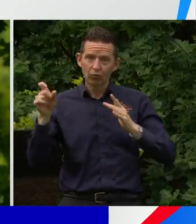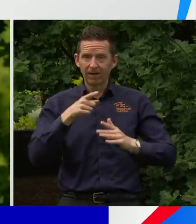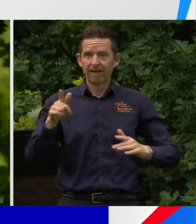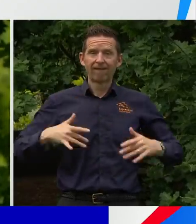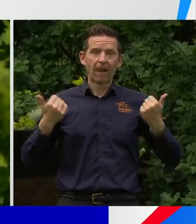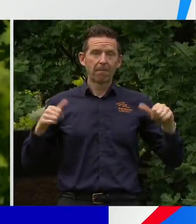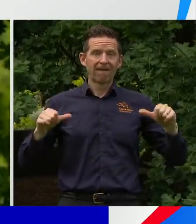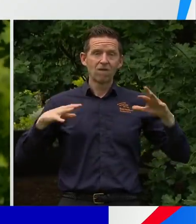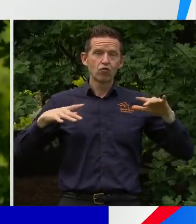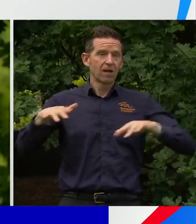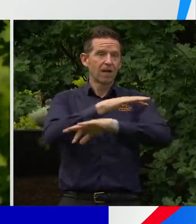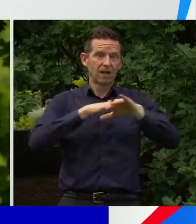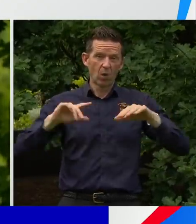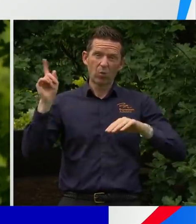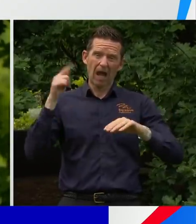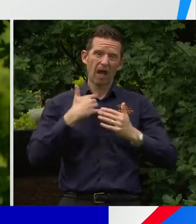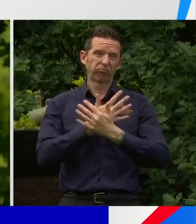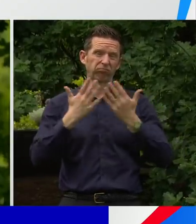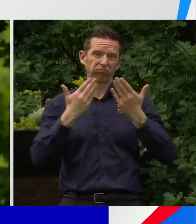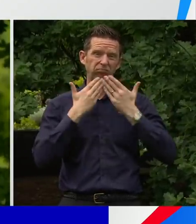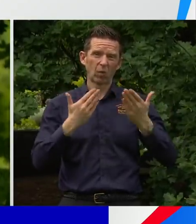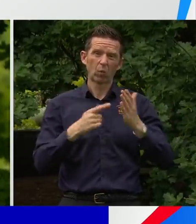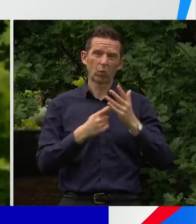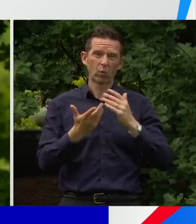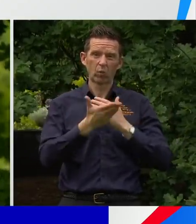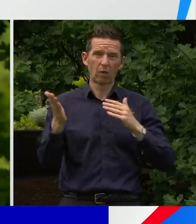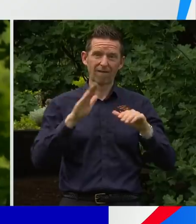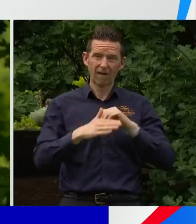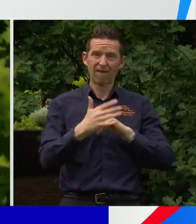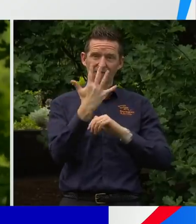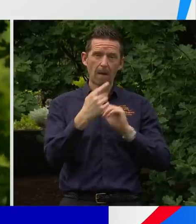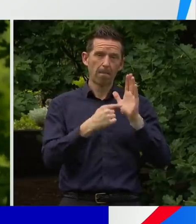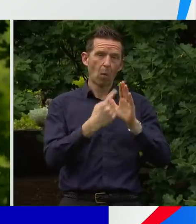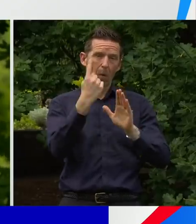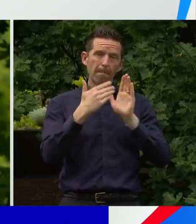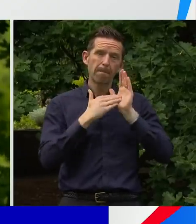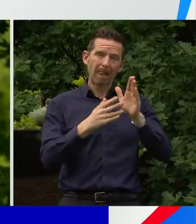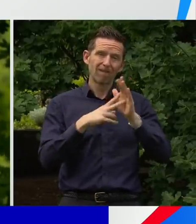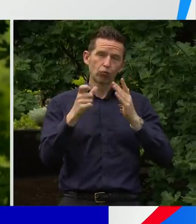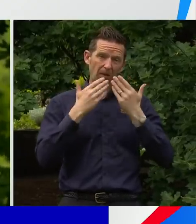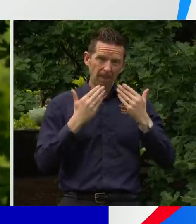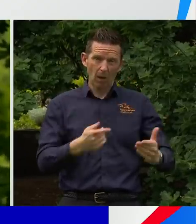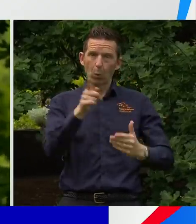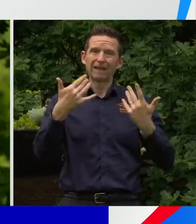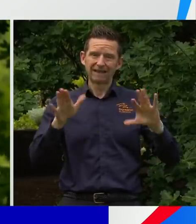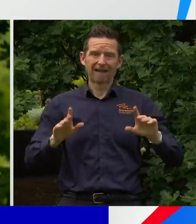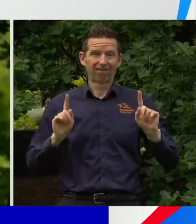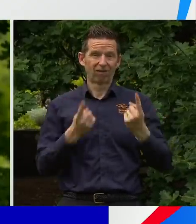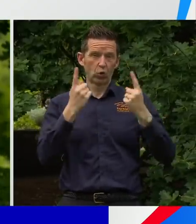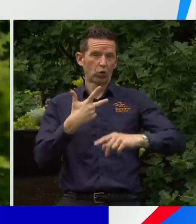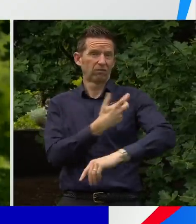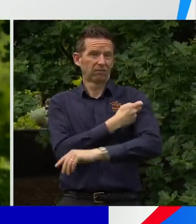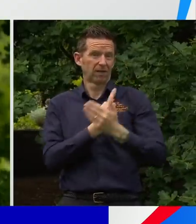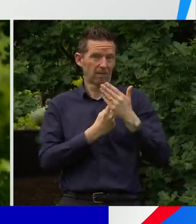Today is a day to say thank you to more than 5.1 million Victorians who've had at least one dose and that